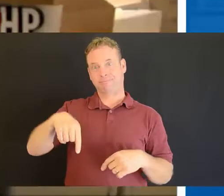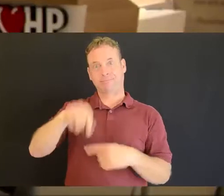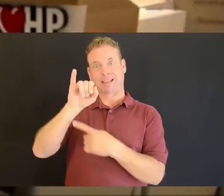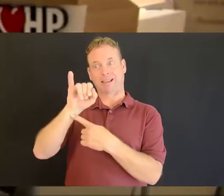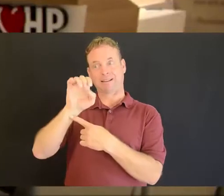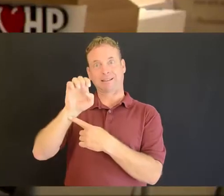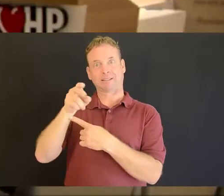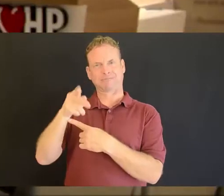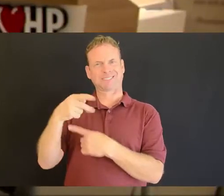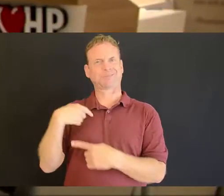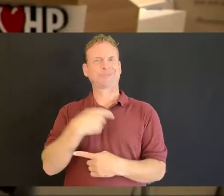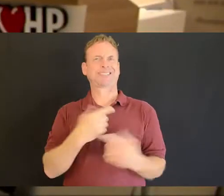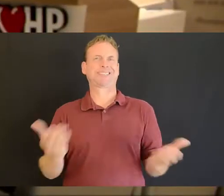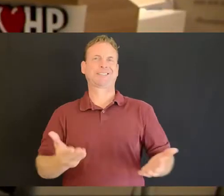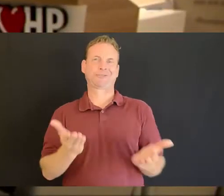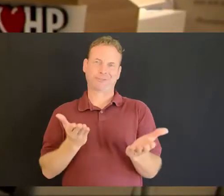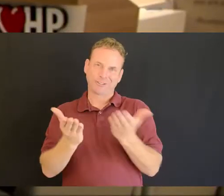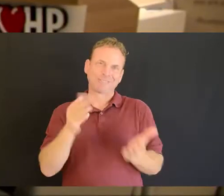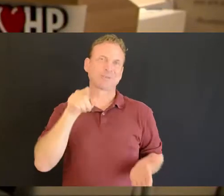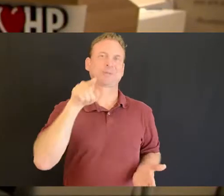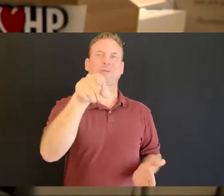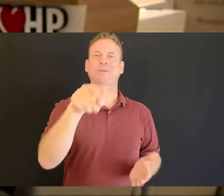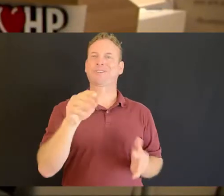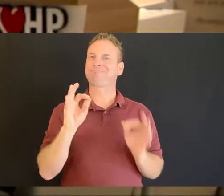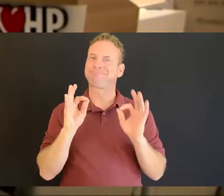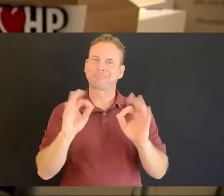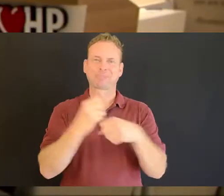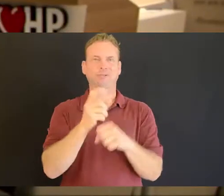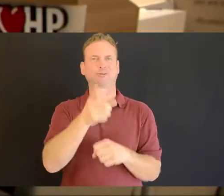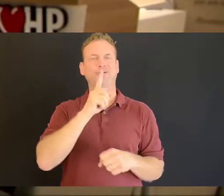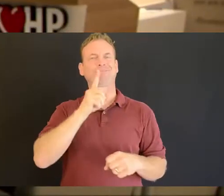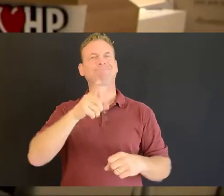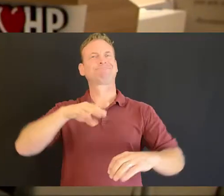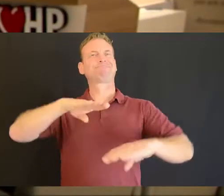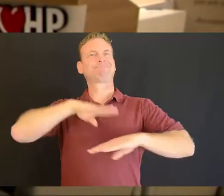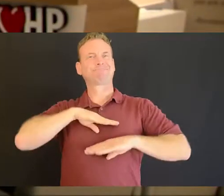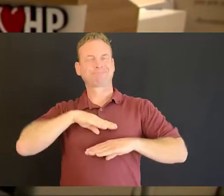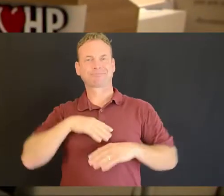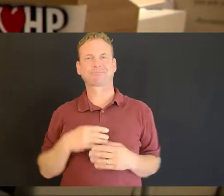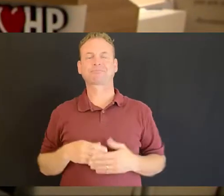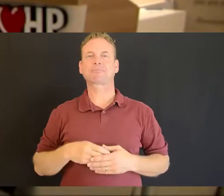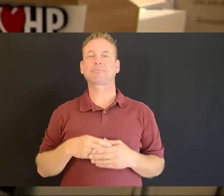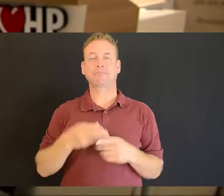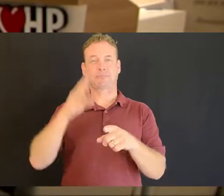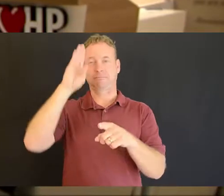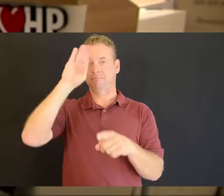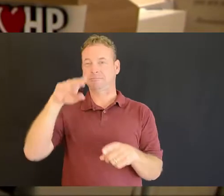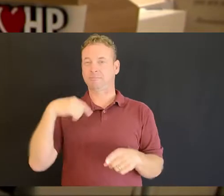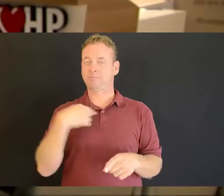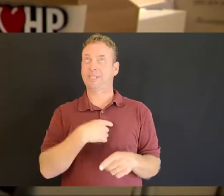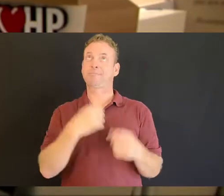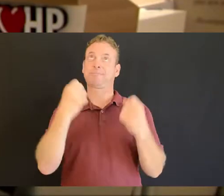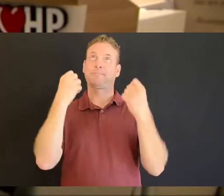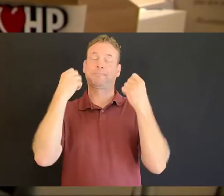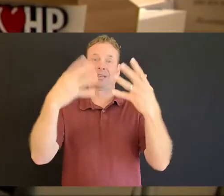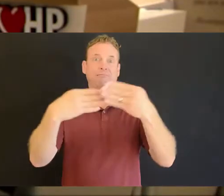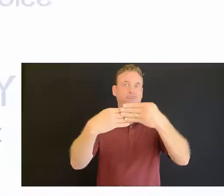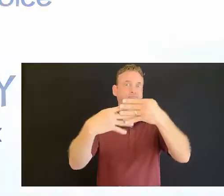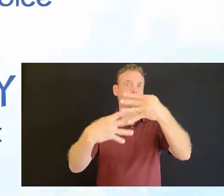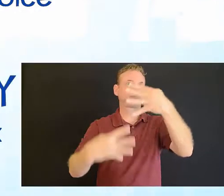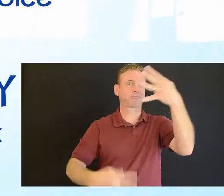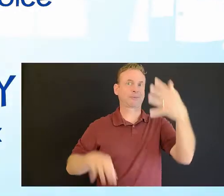care of you. At IEHP, you'll always find someone ready to help you feel better. And that's what we're all about.